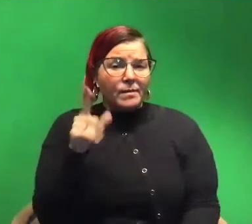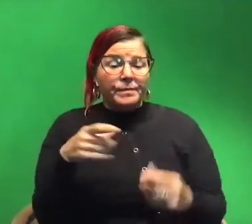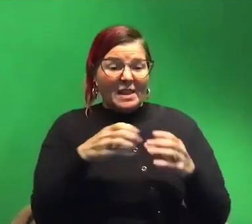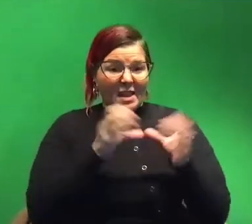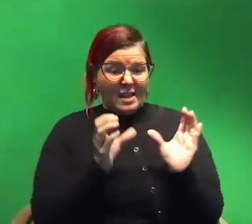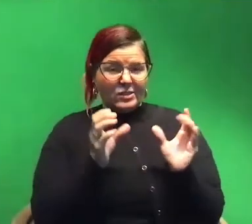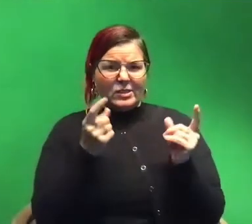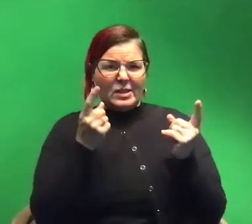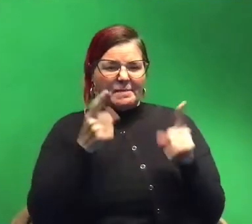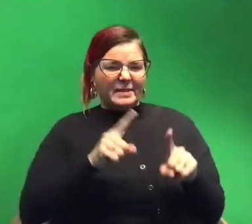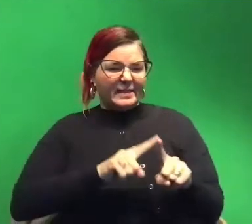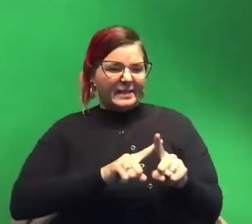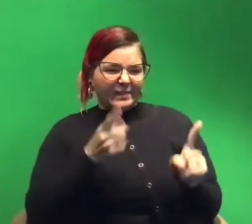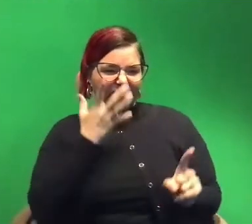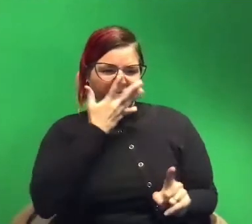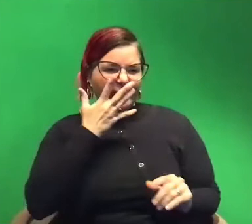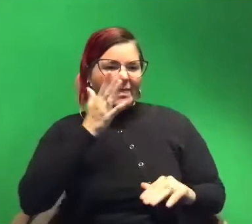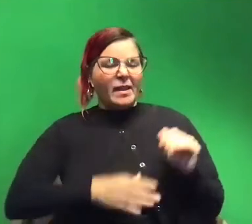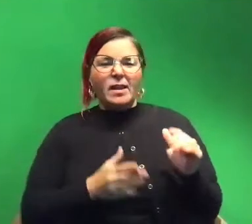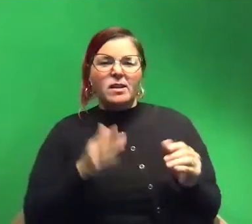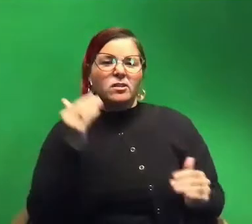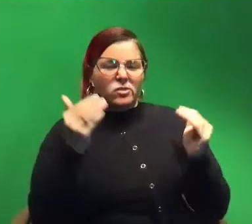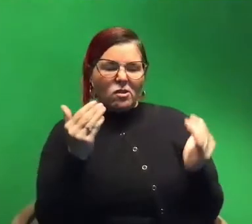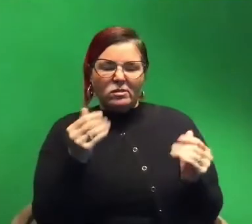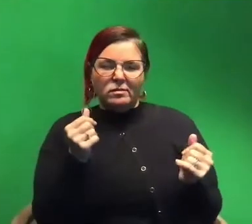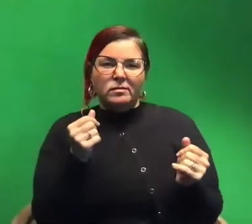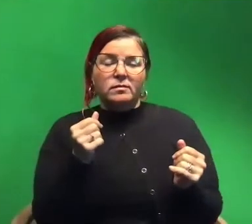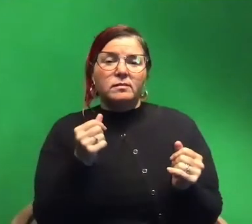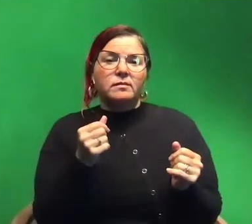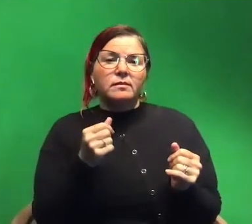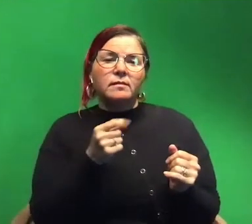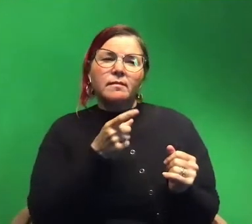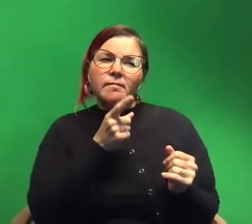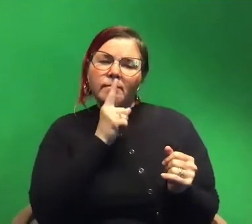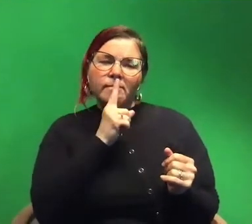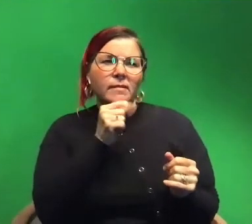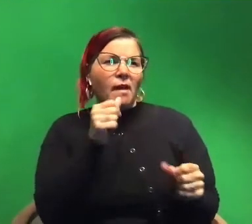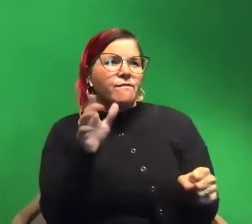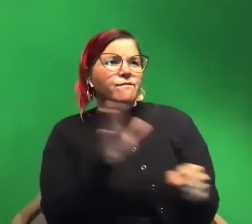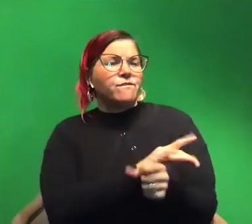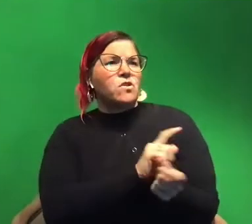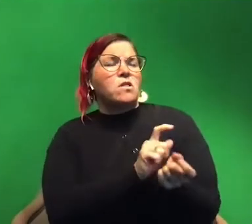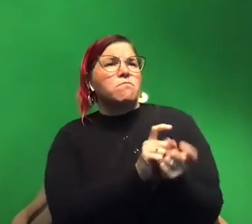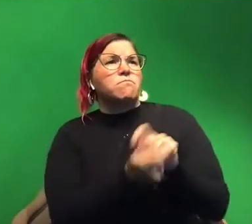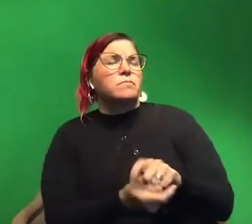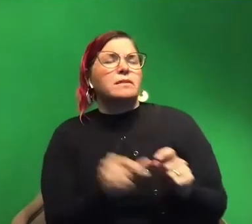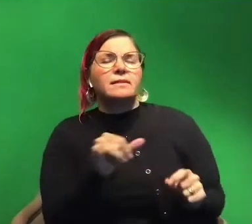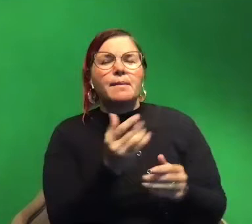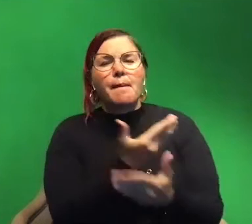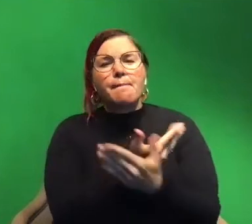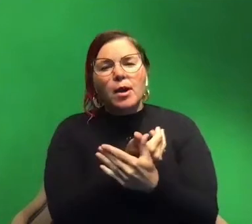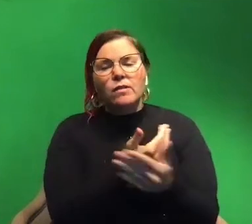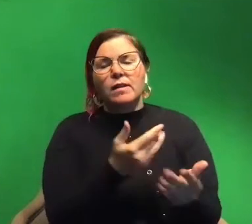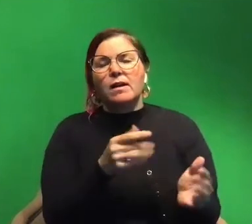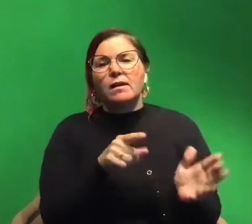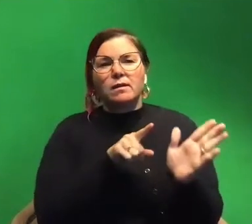quite different than when they are full-grown adults but it's not like a full metamorphosis like you might see in say a butterfly where